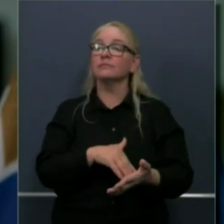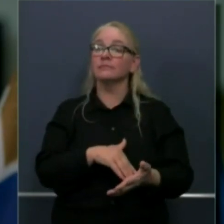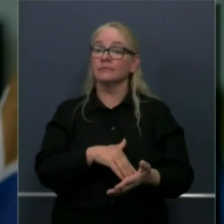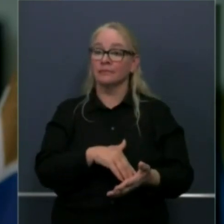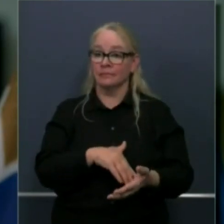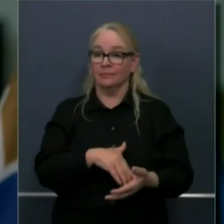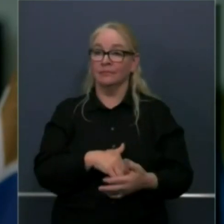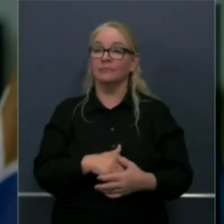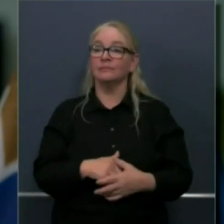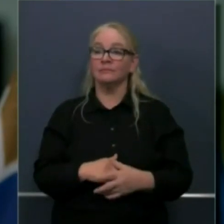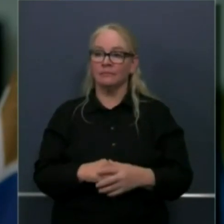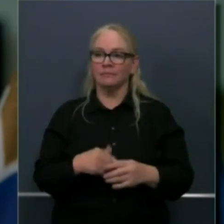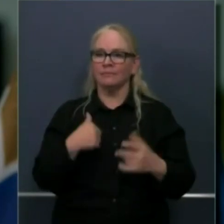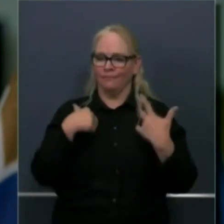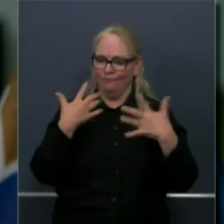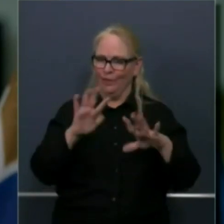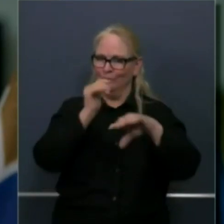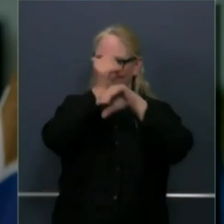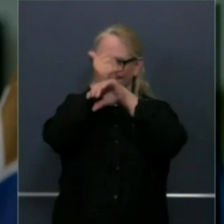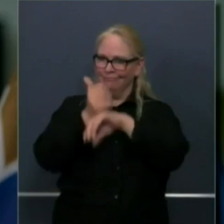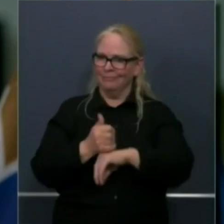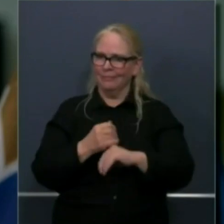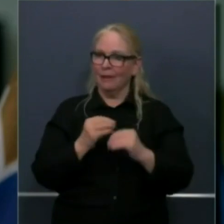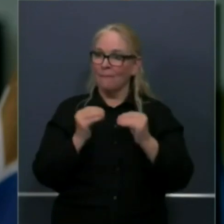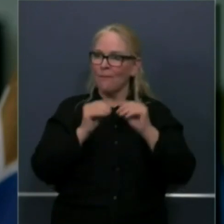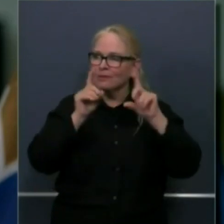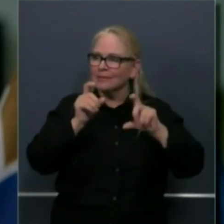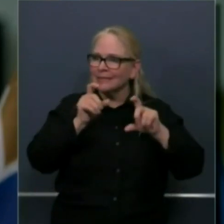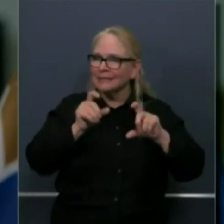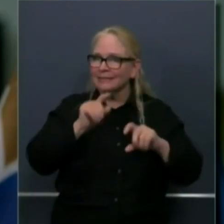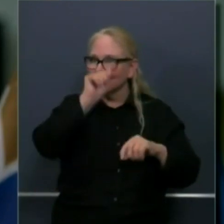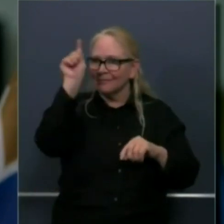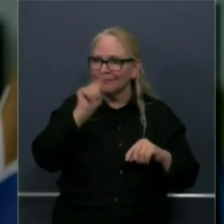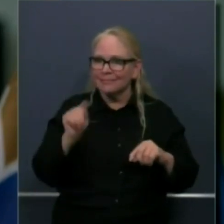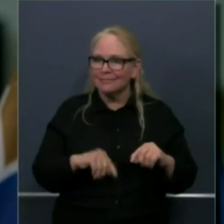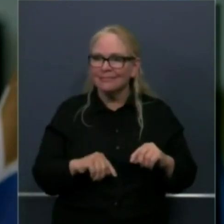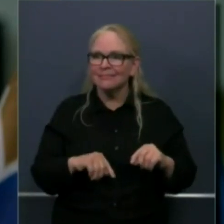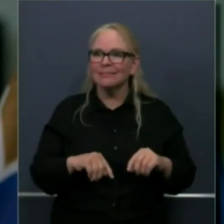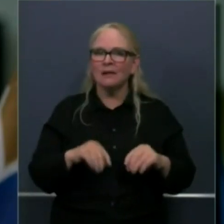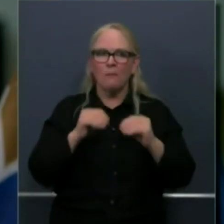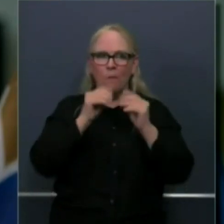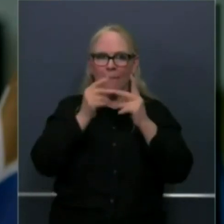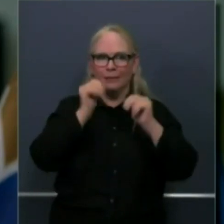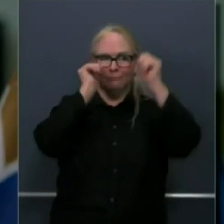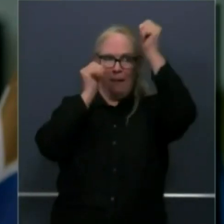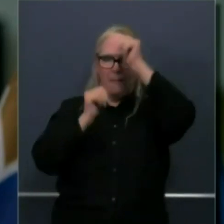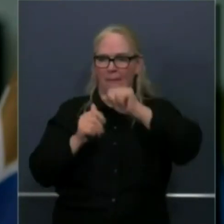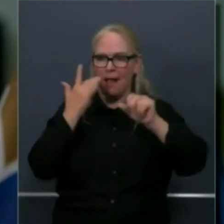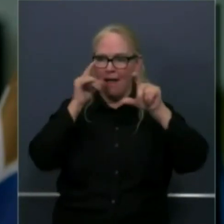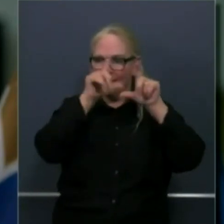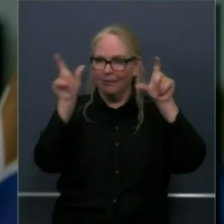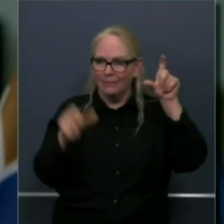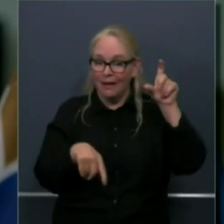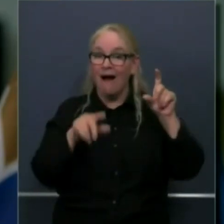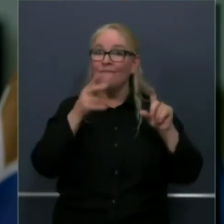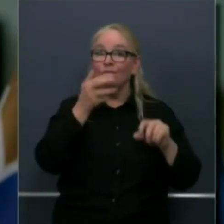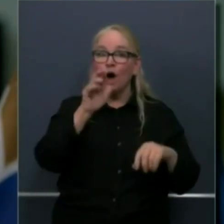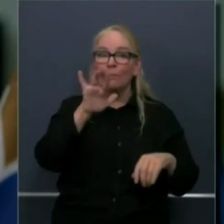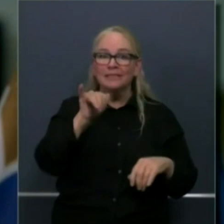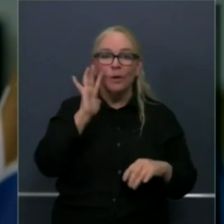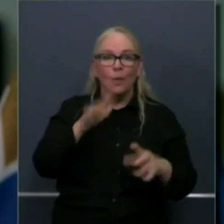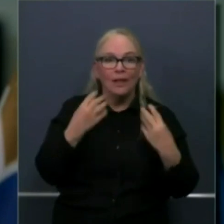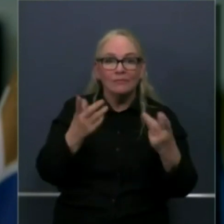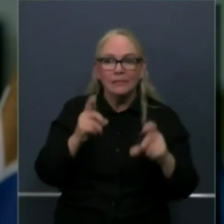to provide even more points of access and testing at pharmacies, and there's a universe of over 6,400, just shy of 6